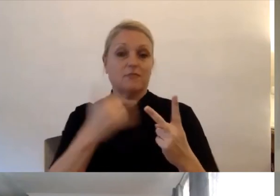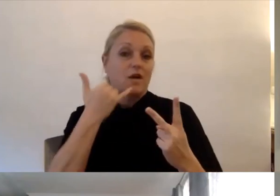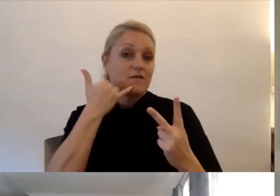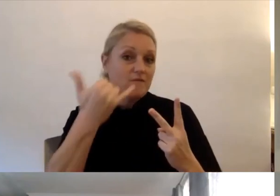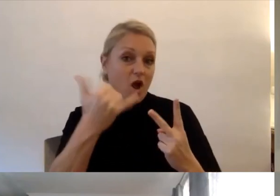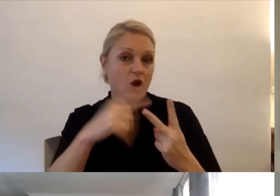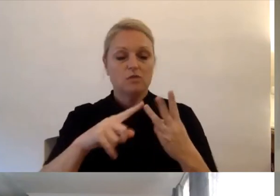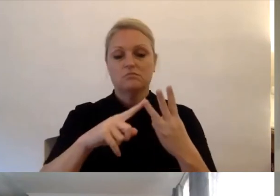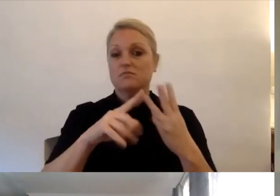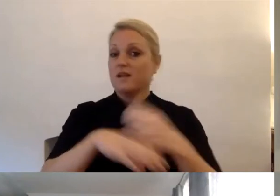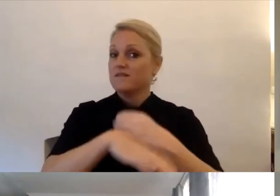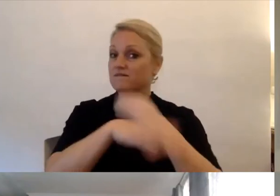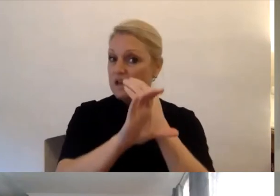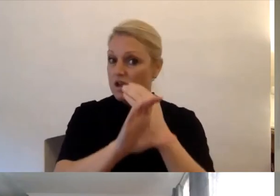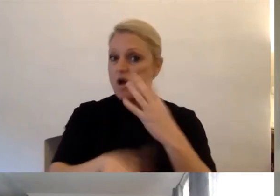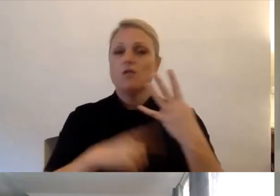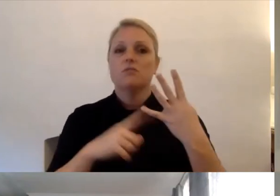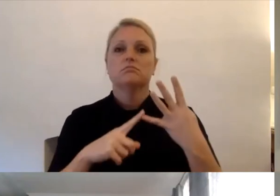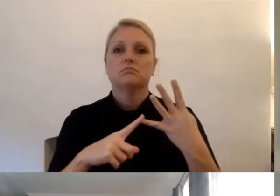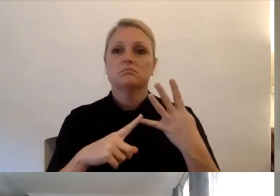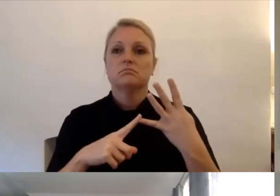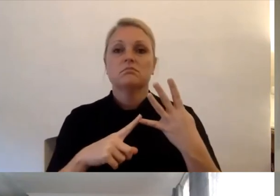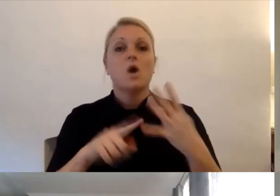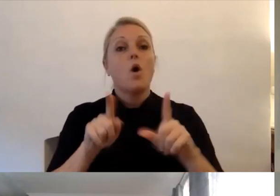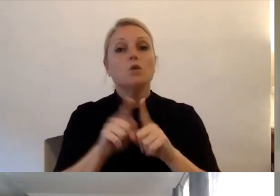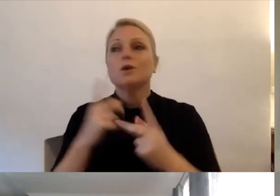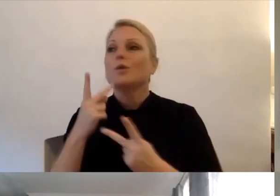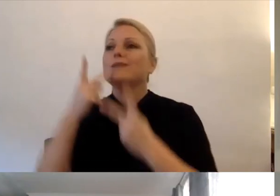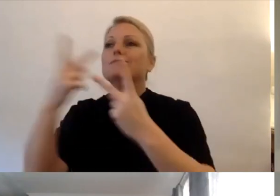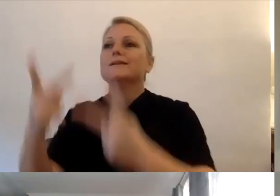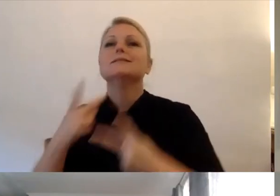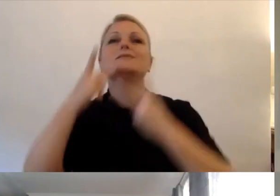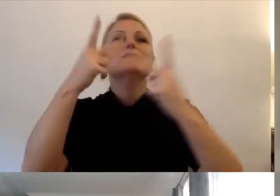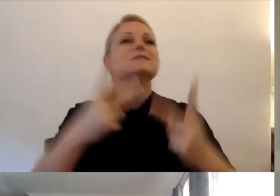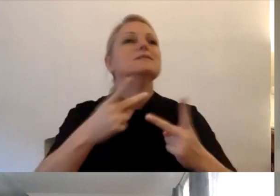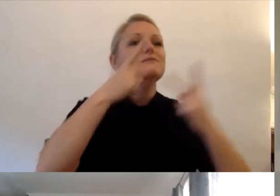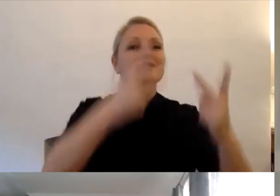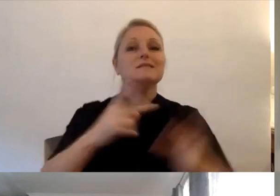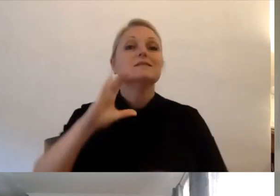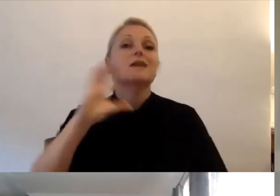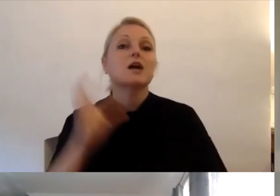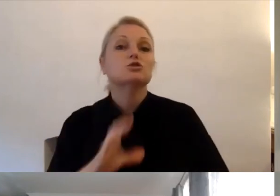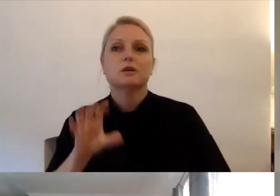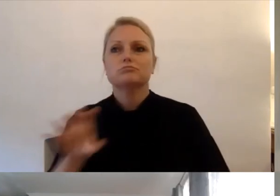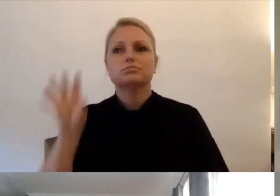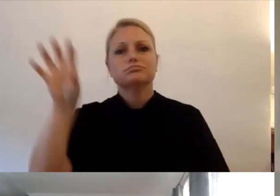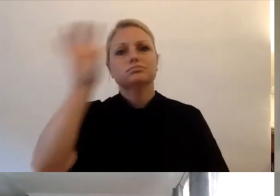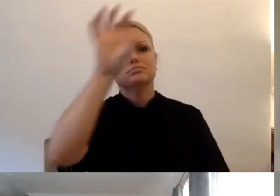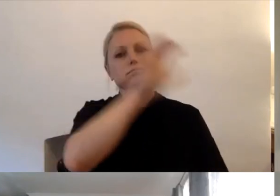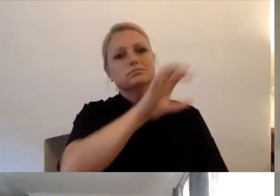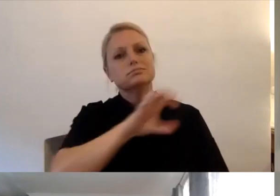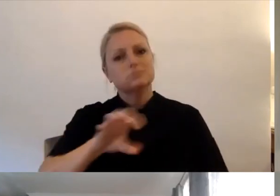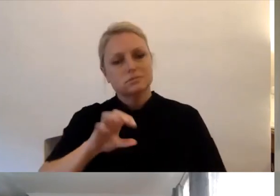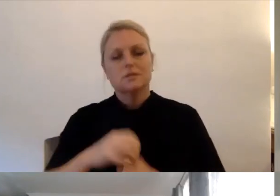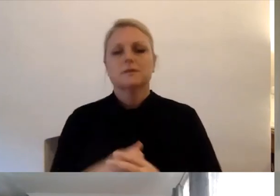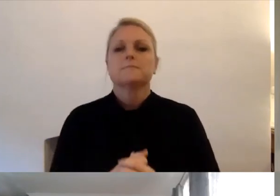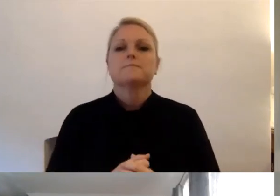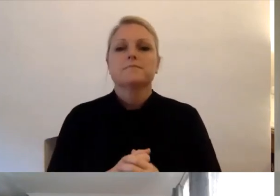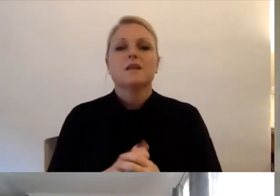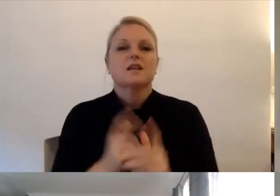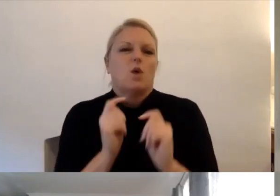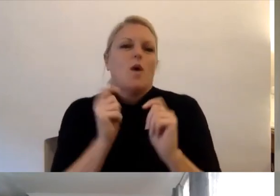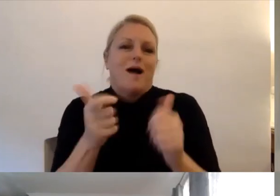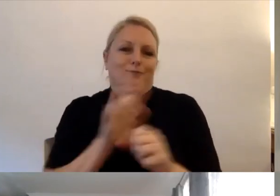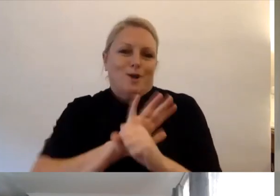And we are also travelling to regional locations once we are able to after the COVID